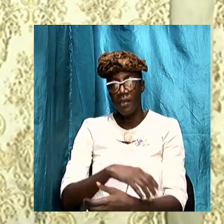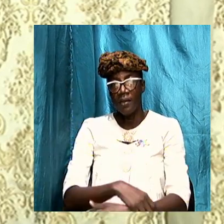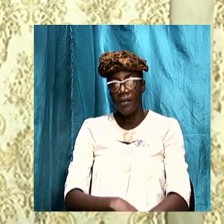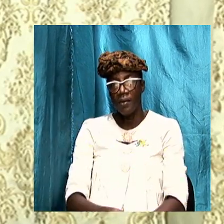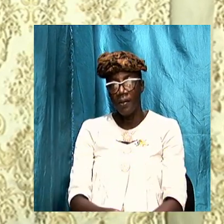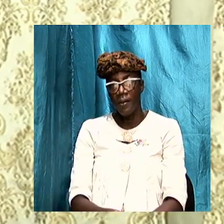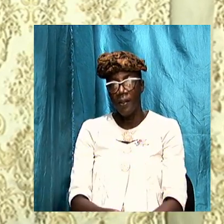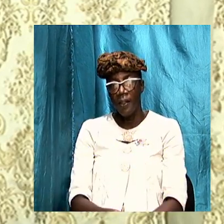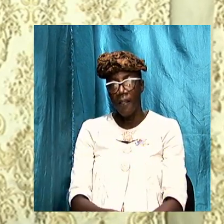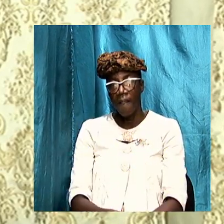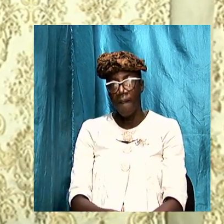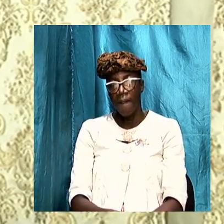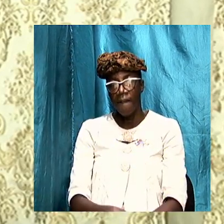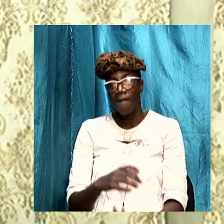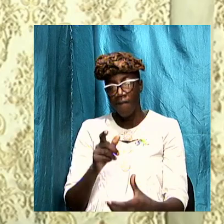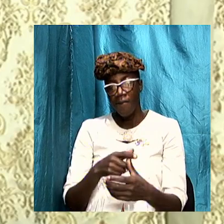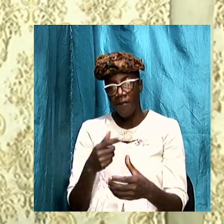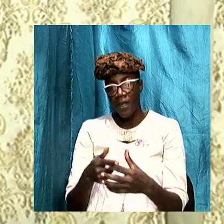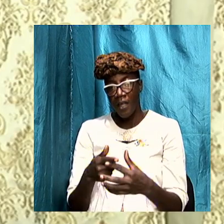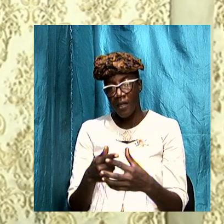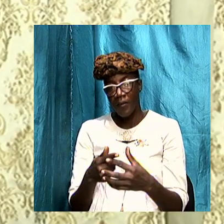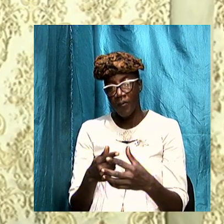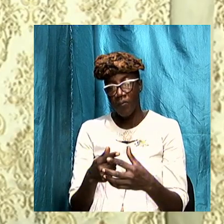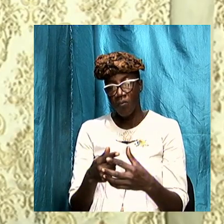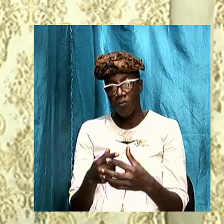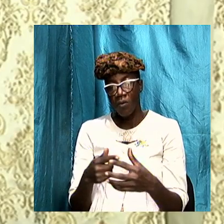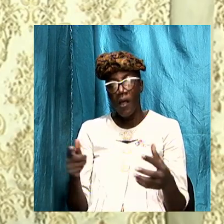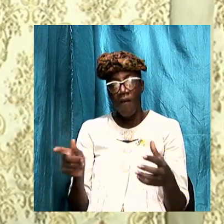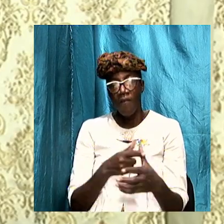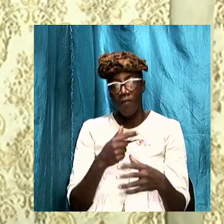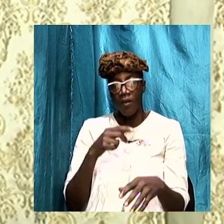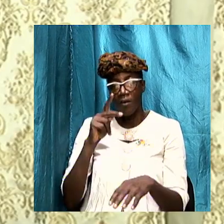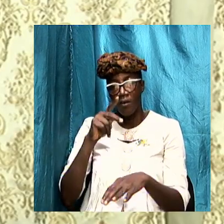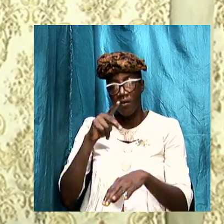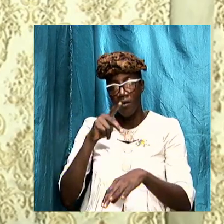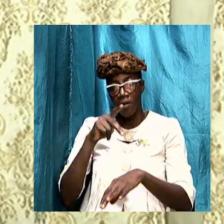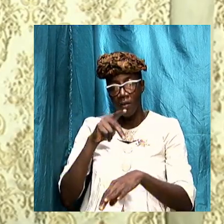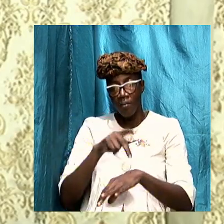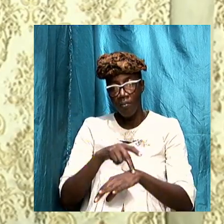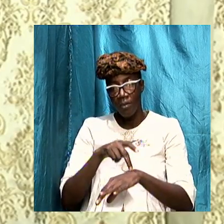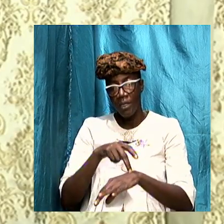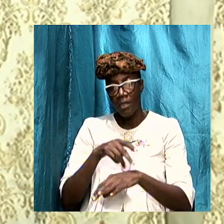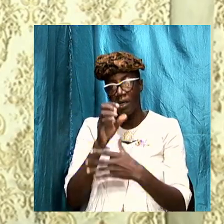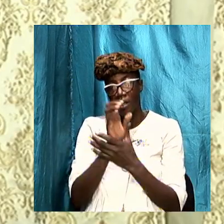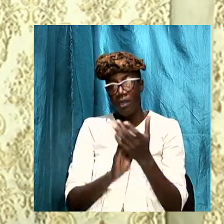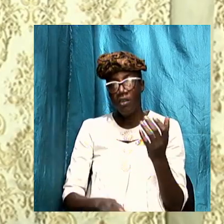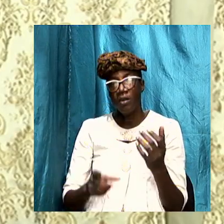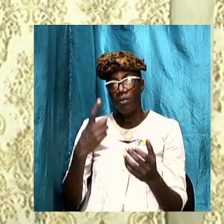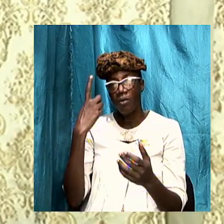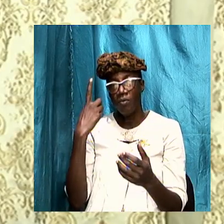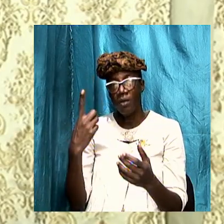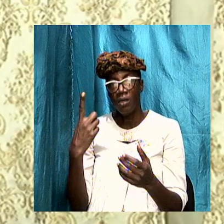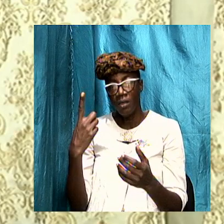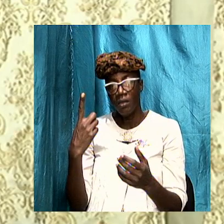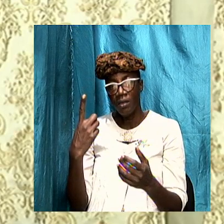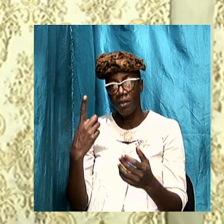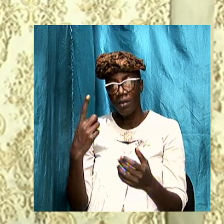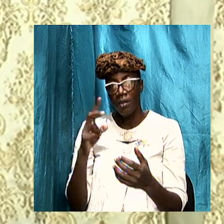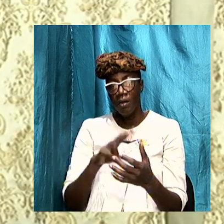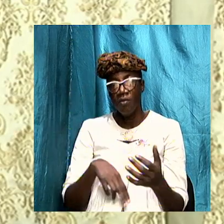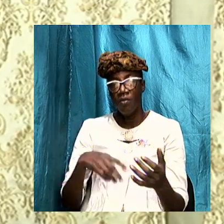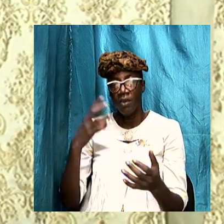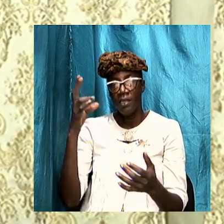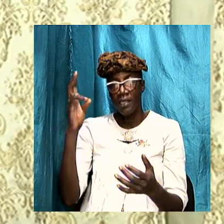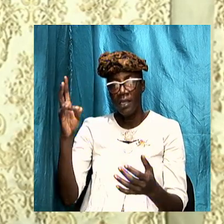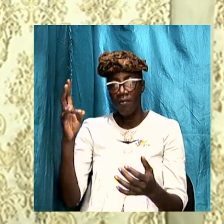then I want us to turn to 1 Peter chapter 1 and verse